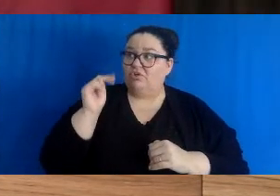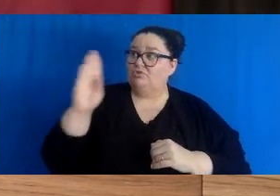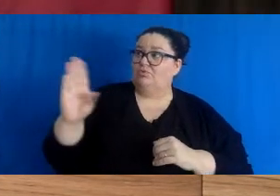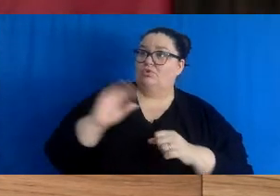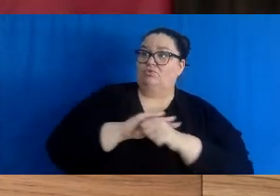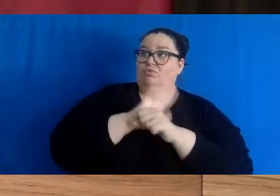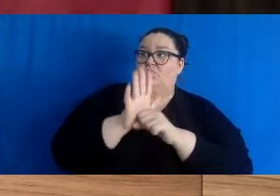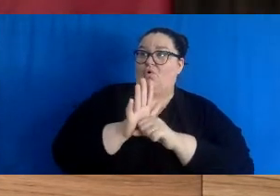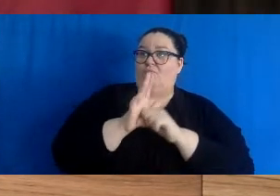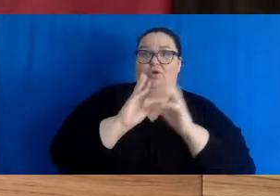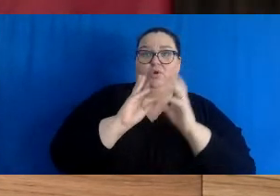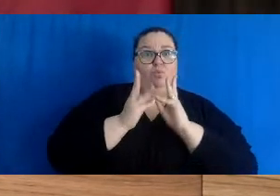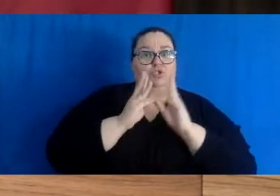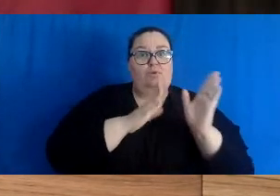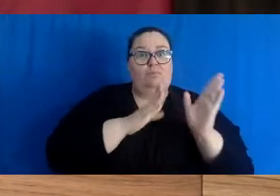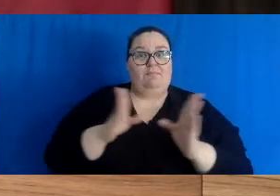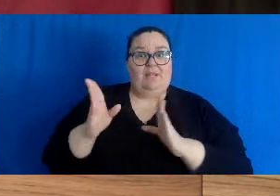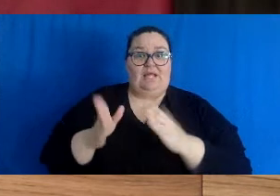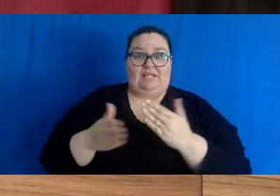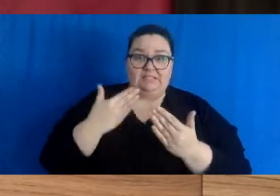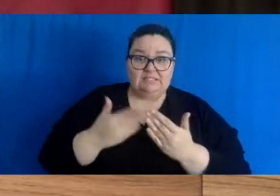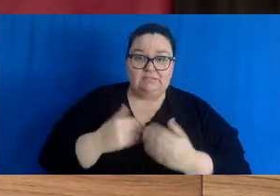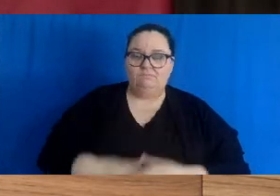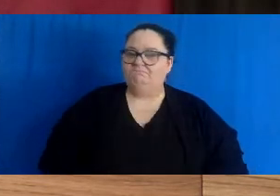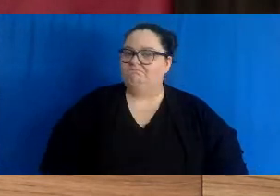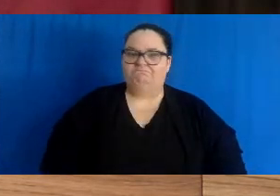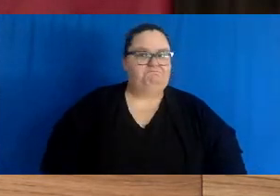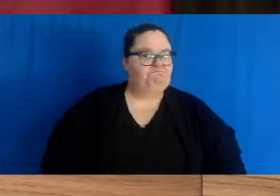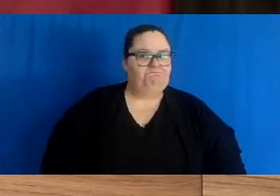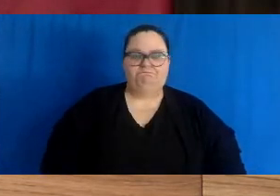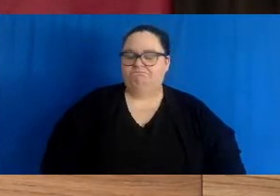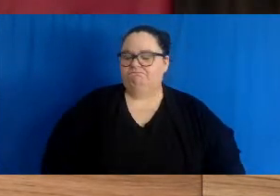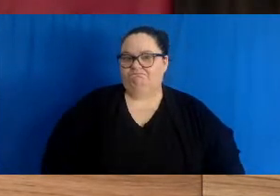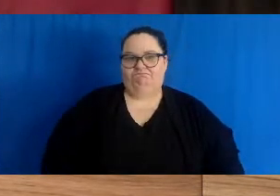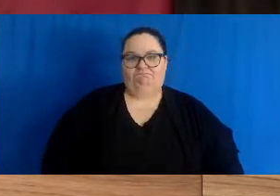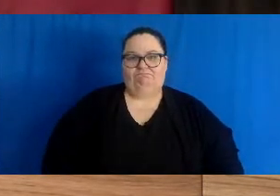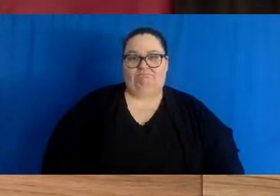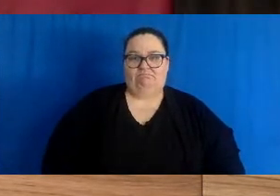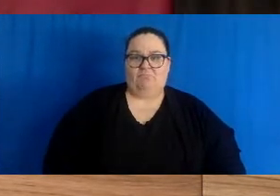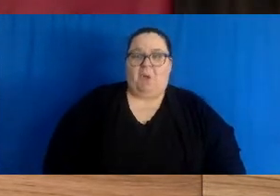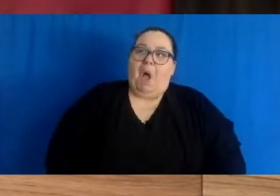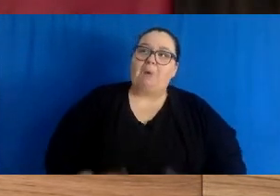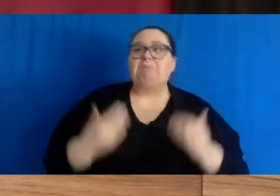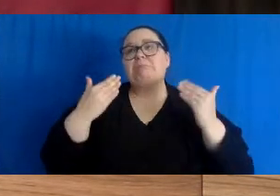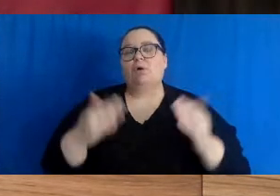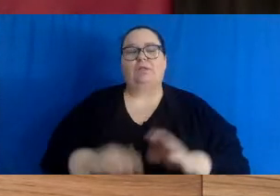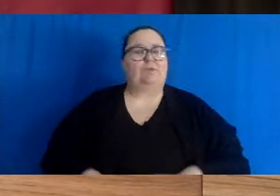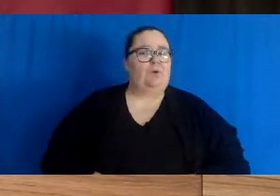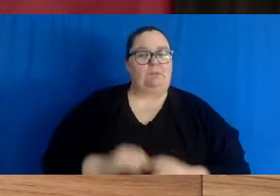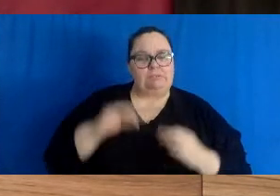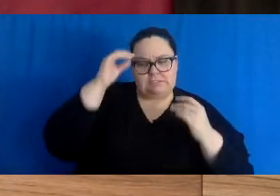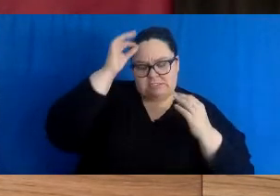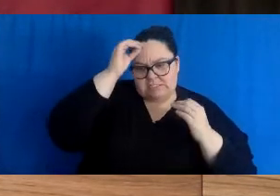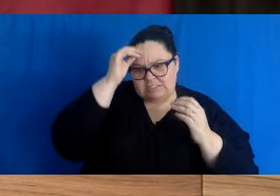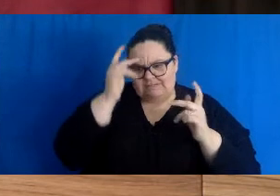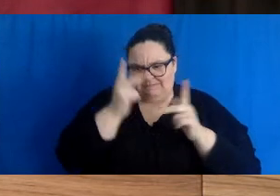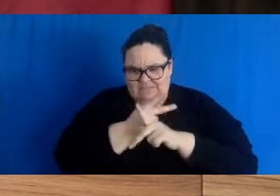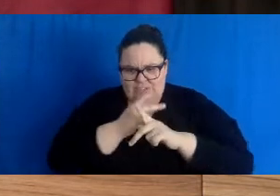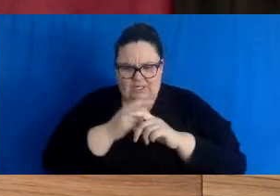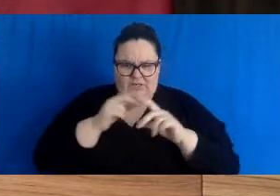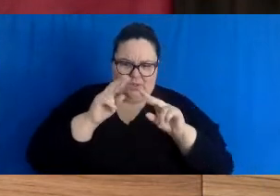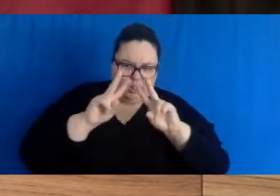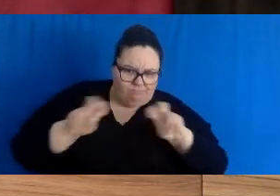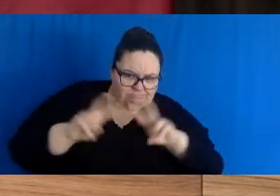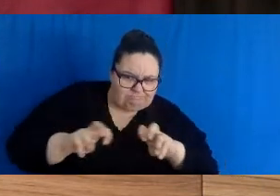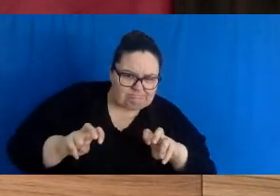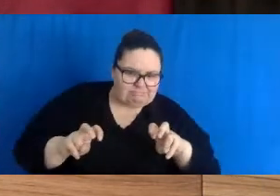-19 winter plan was not an easy one. It was not made lightly. We are facing a critical situation and we